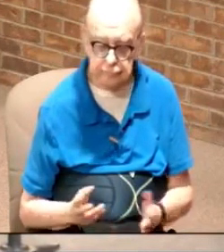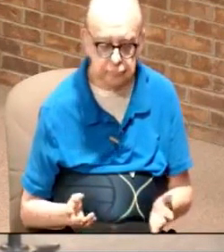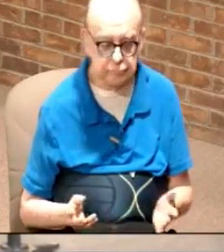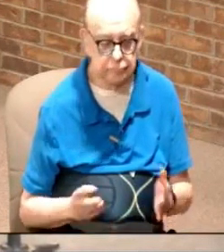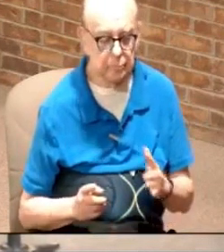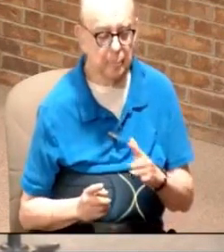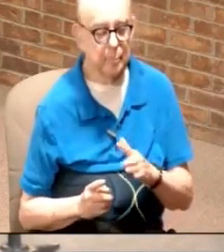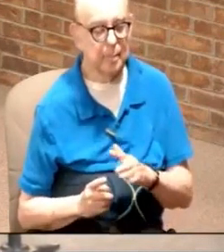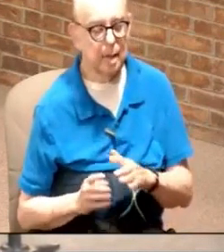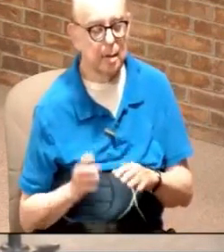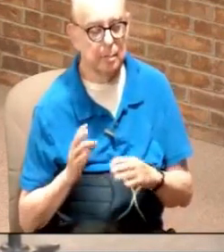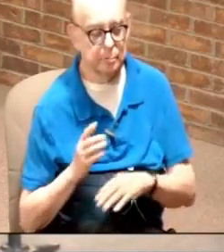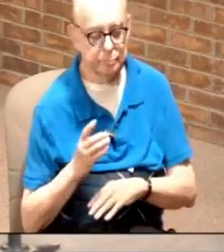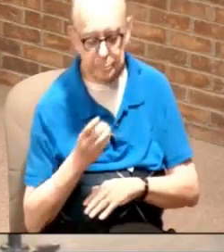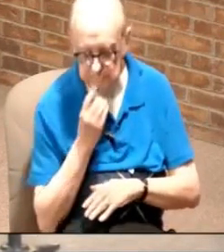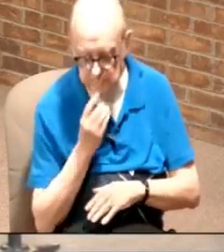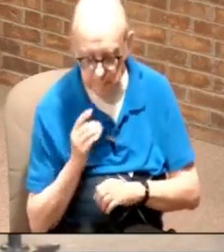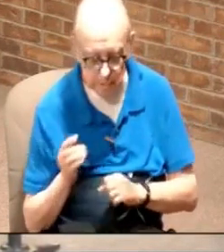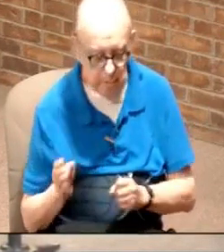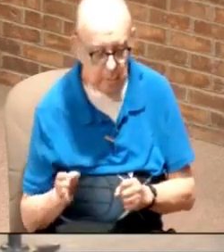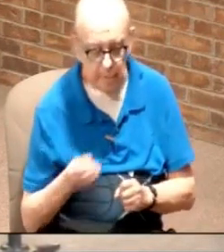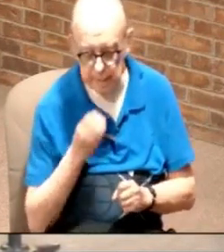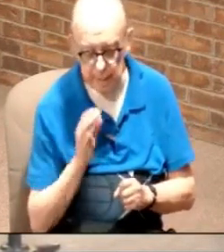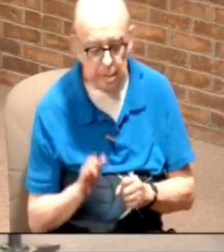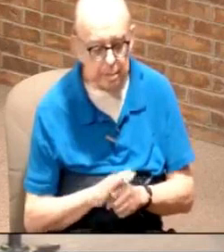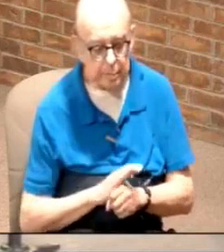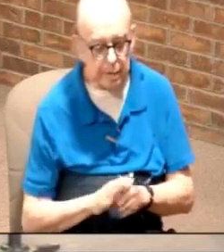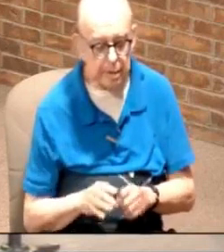dinner and they would eat a whole chicken